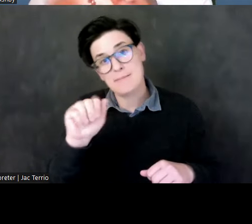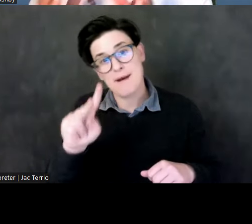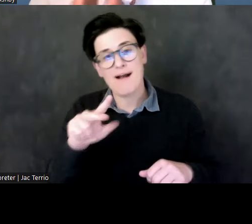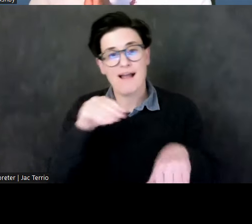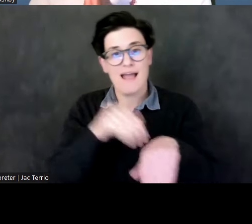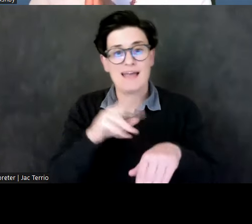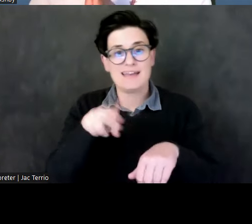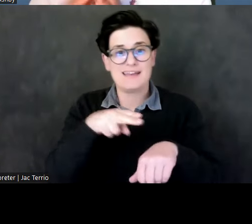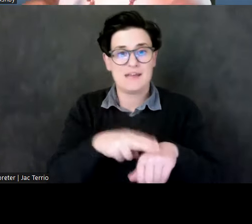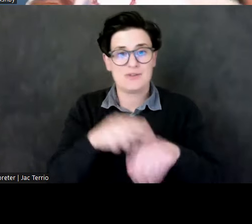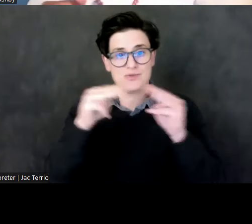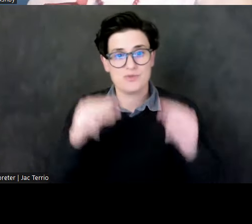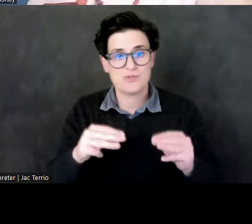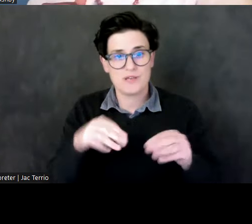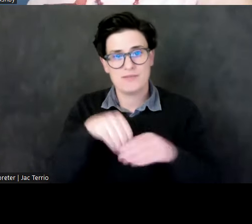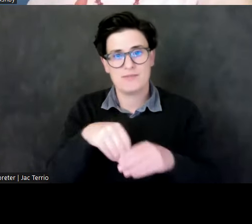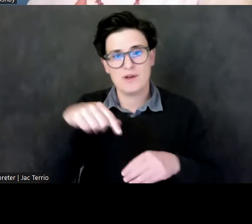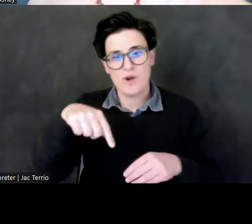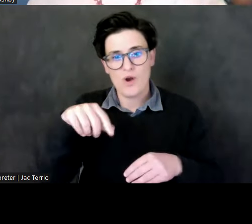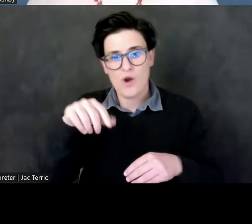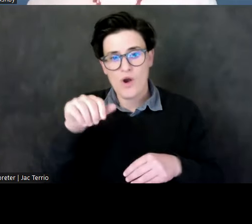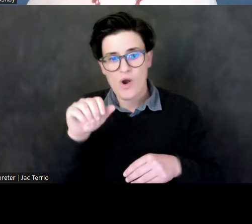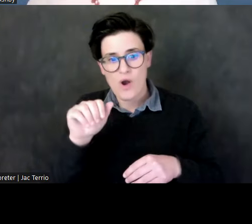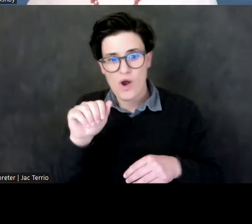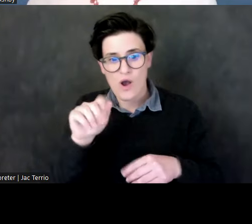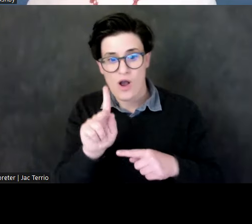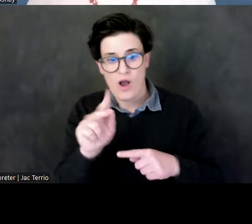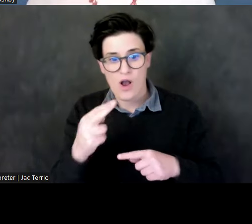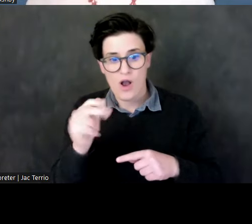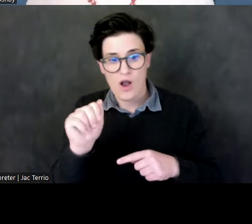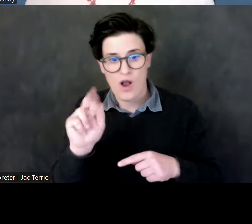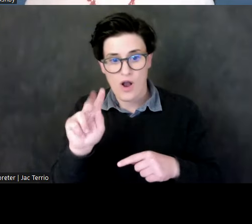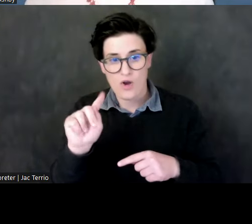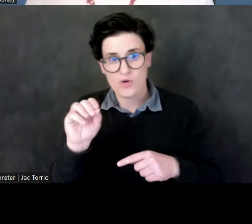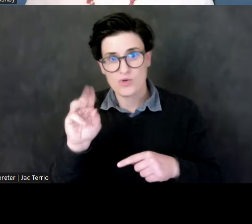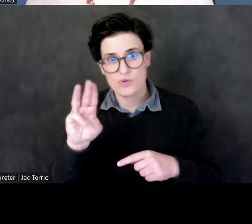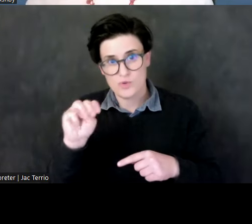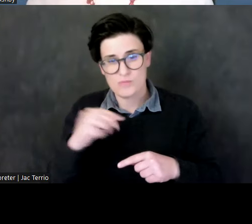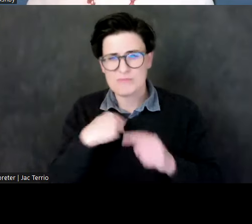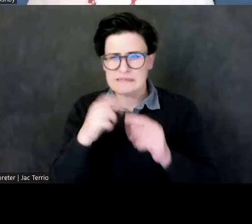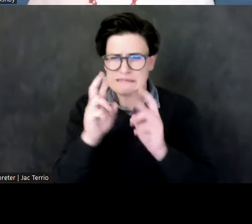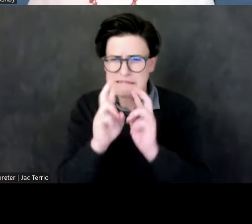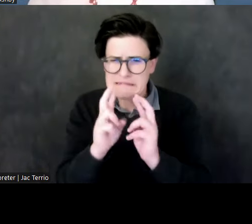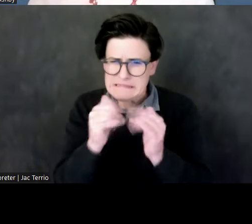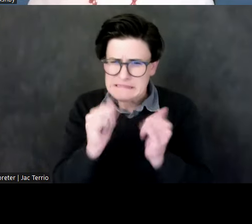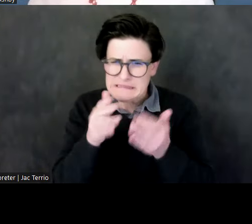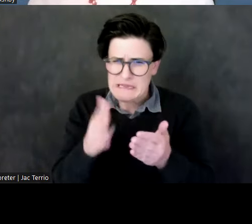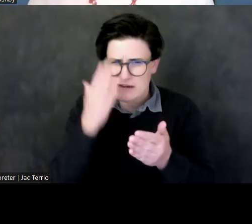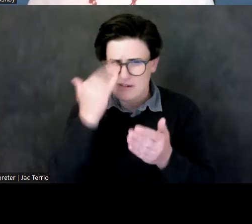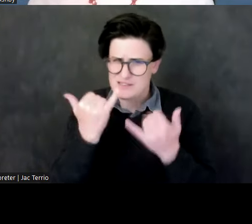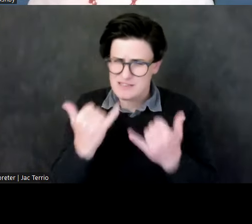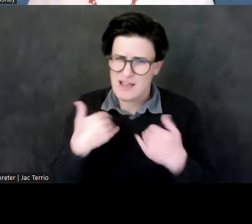I'll just say a quiet prayer that it's still there, given the civil war happening in Sudan now.